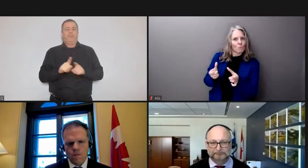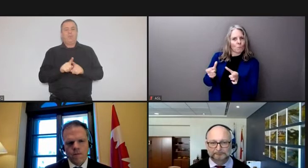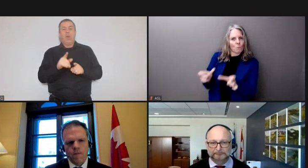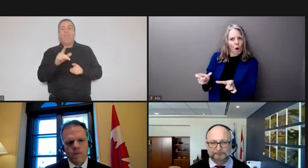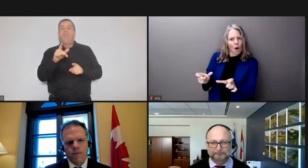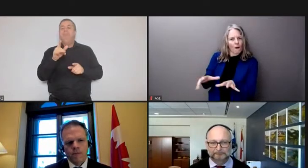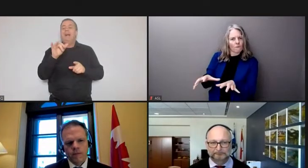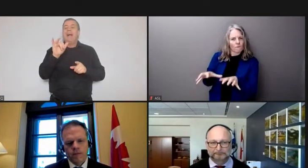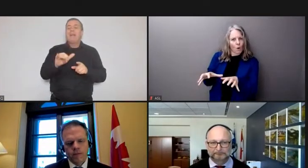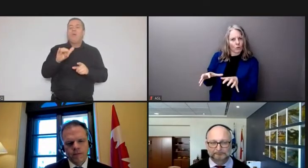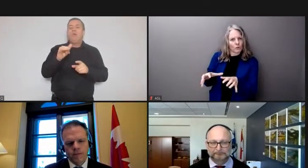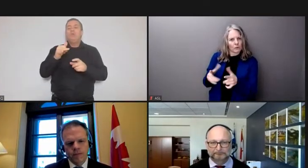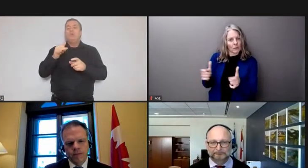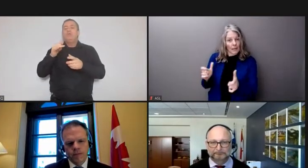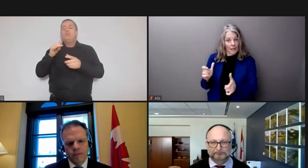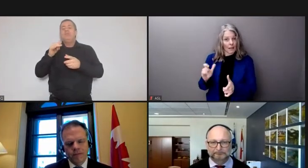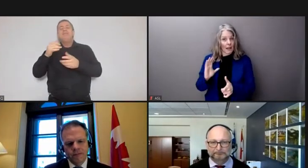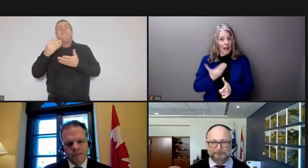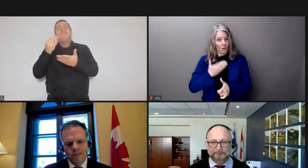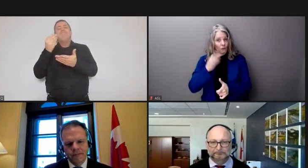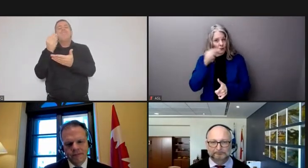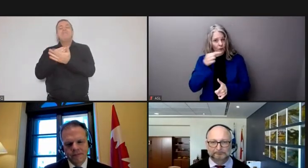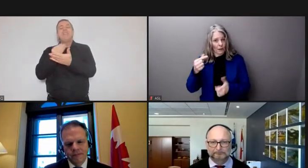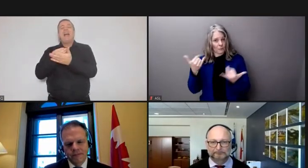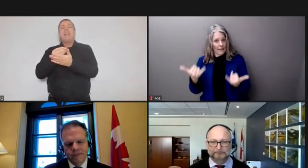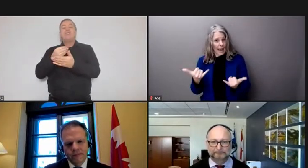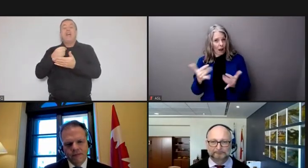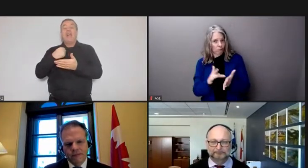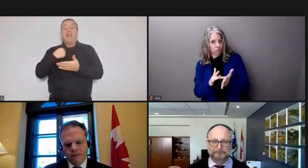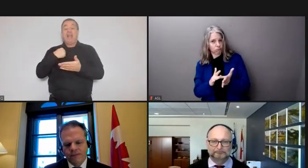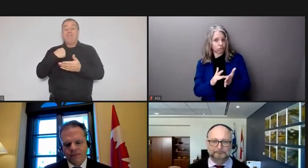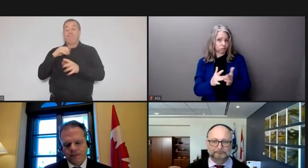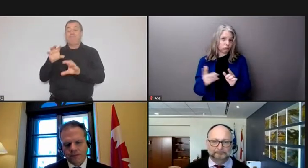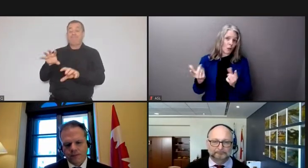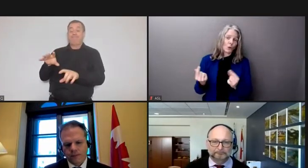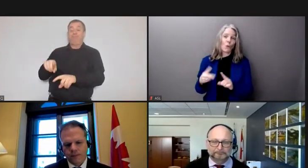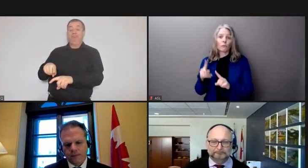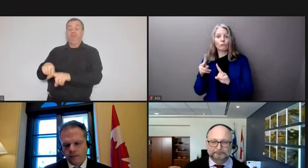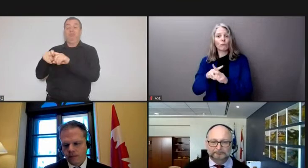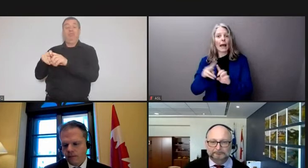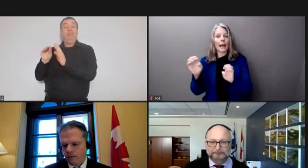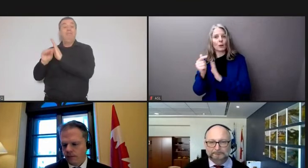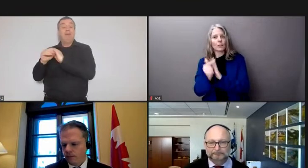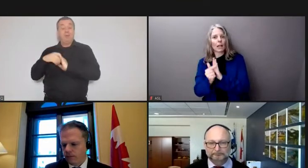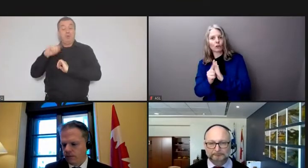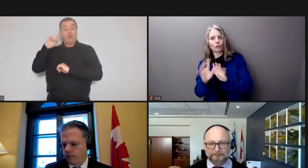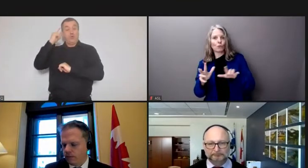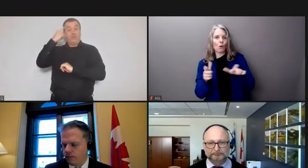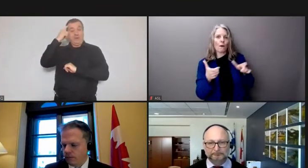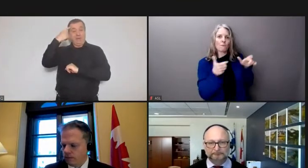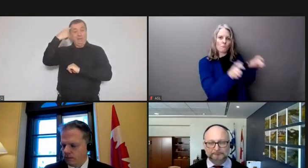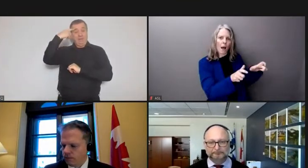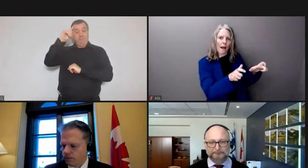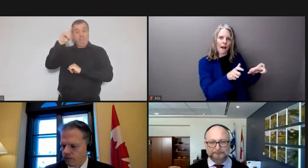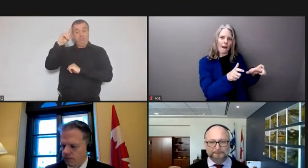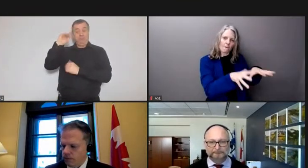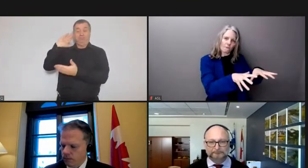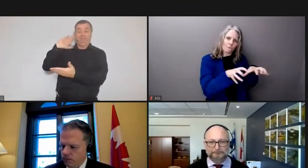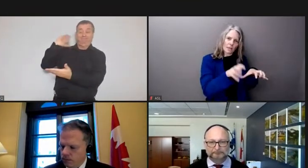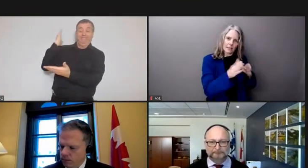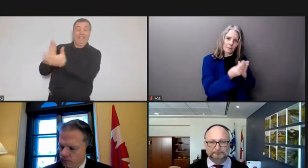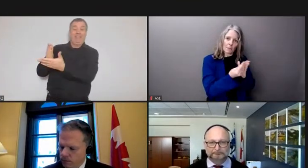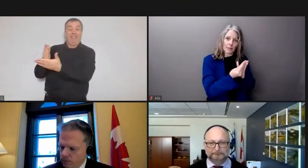is using right now to act against these illegal blockades and illegal